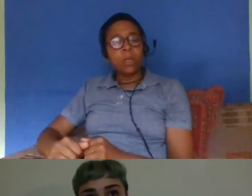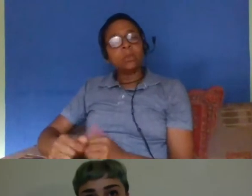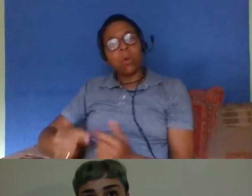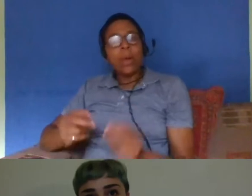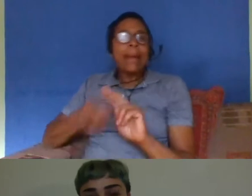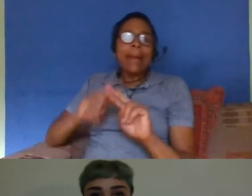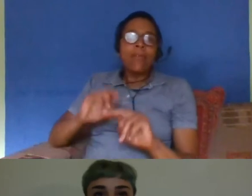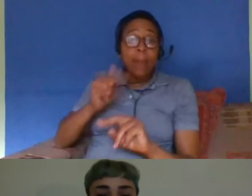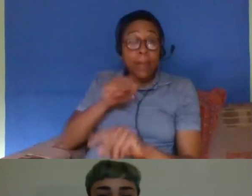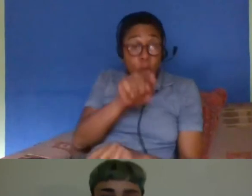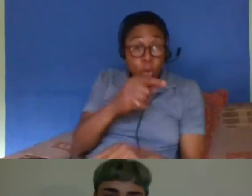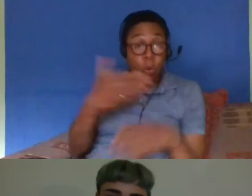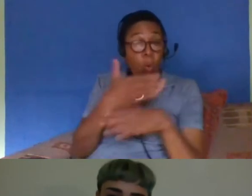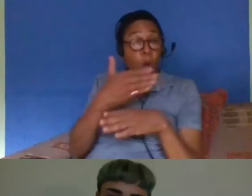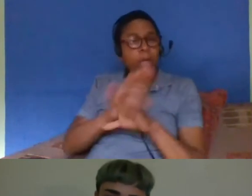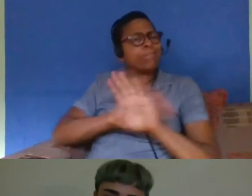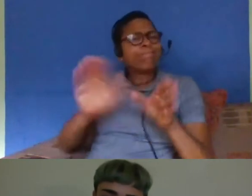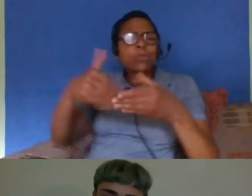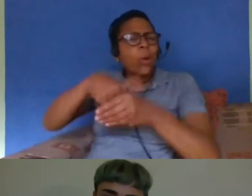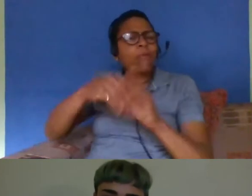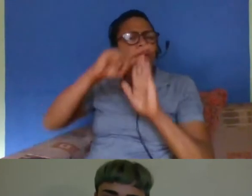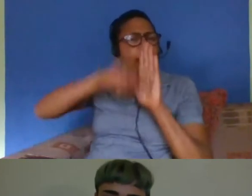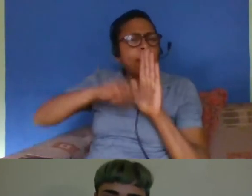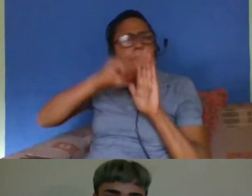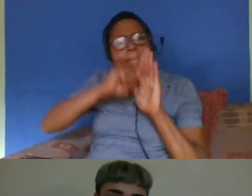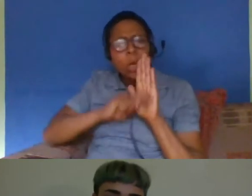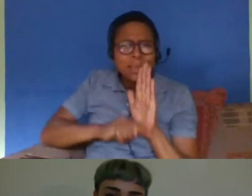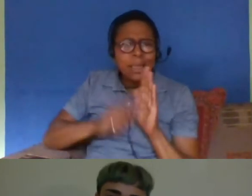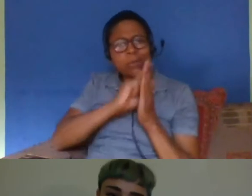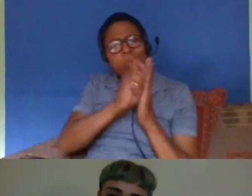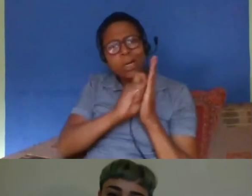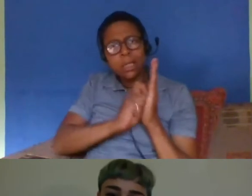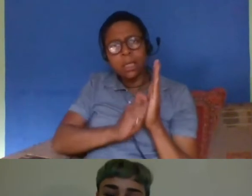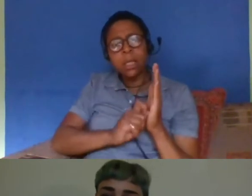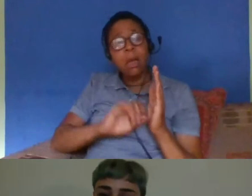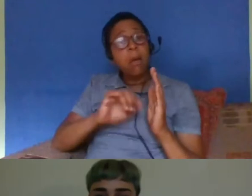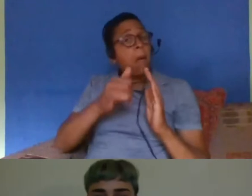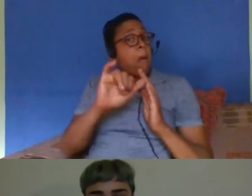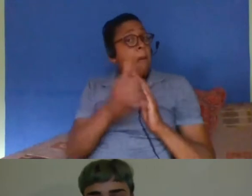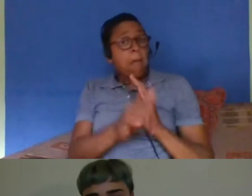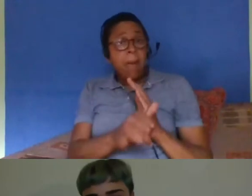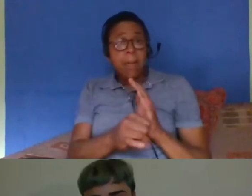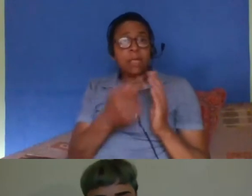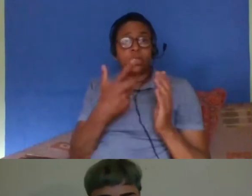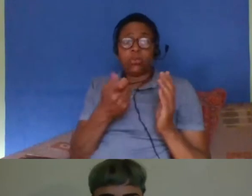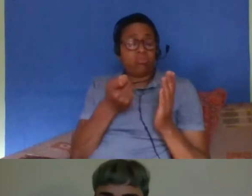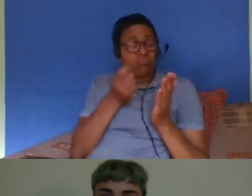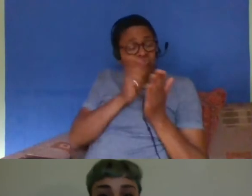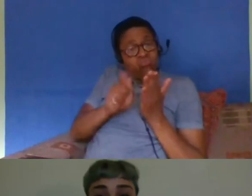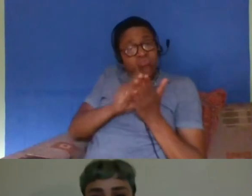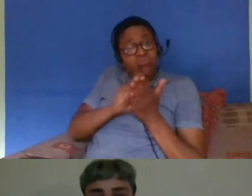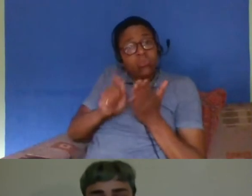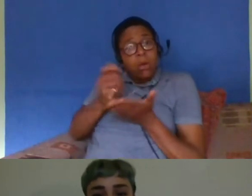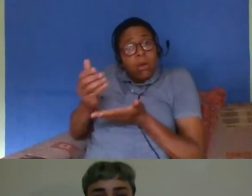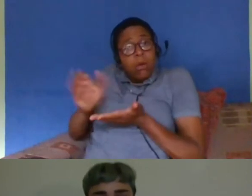you know for those on the ground are there any any things you'd like to recommend people just keep records of or um ways